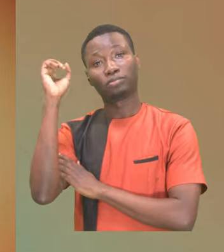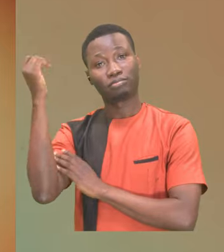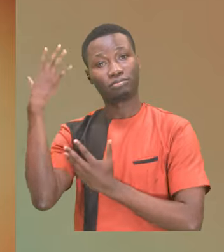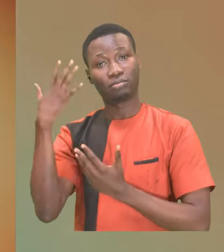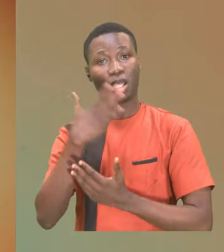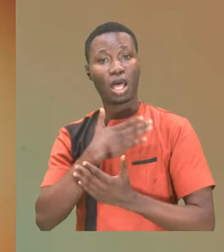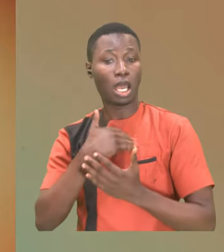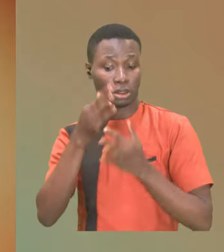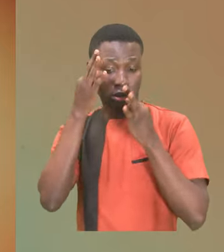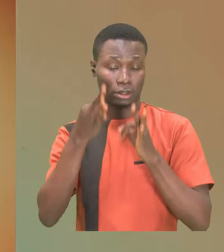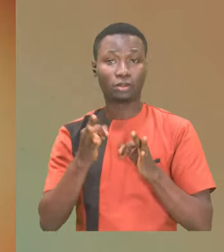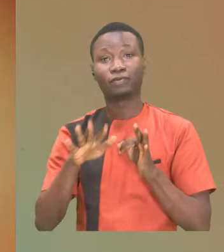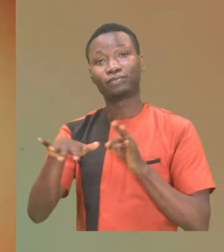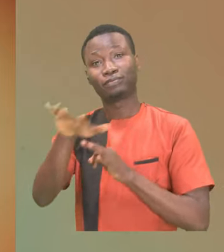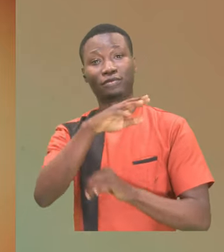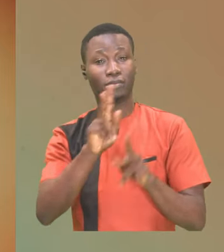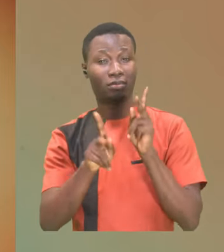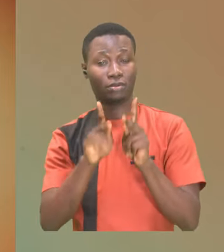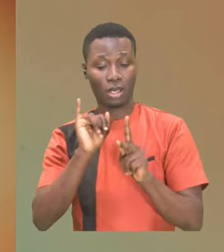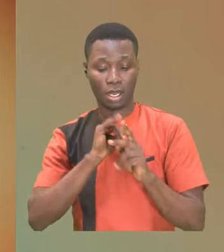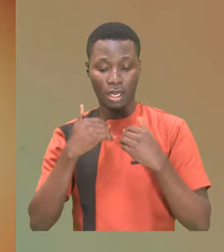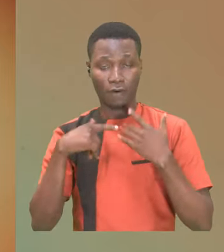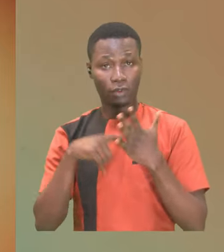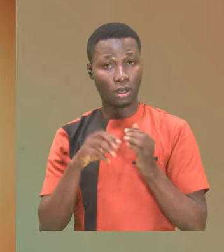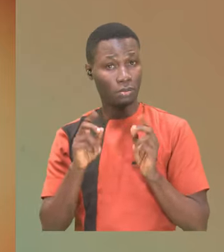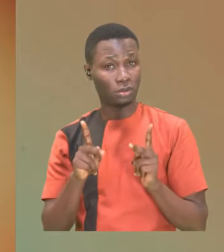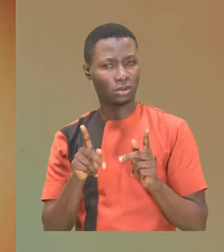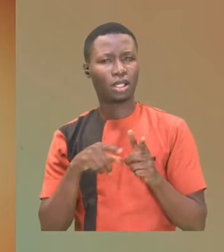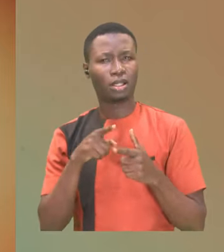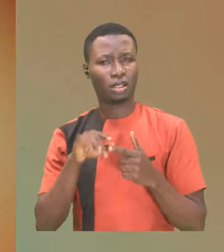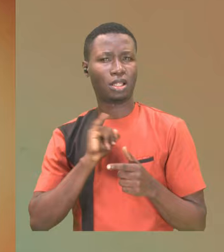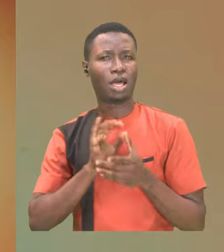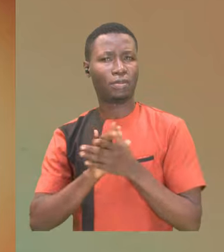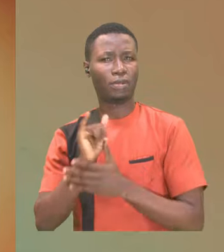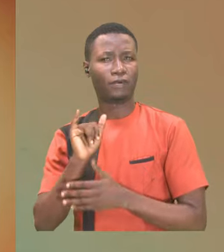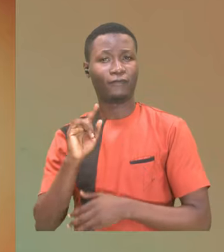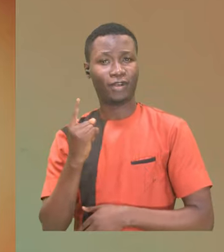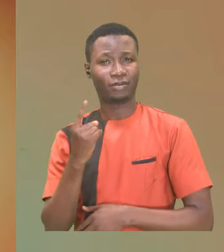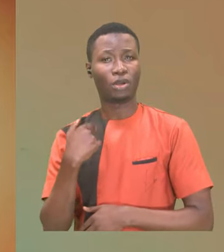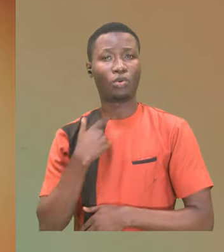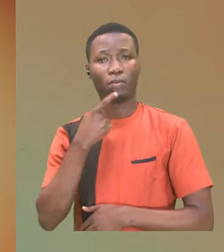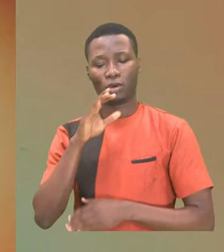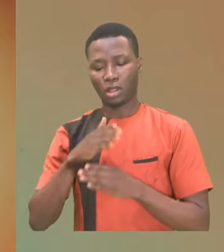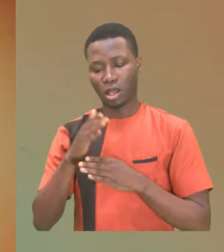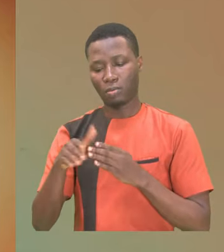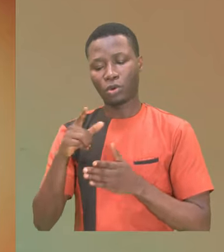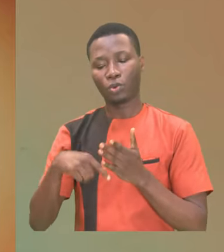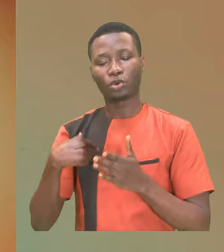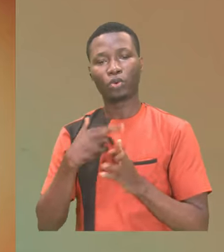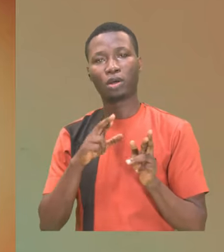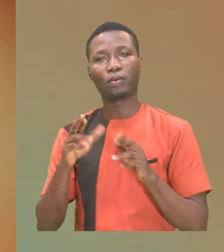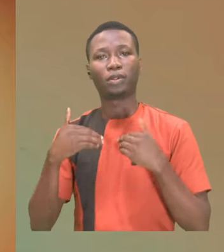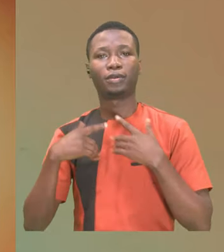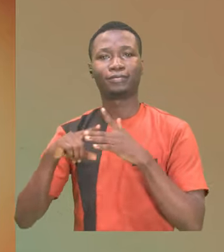and the will of the people, I am given the opportunity, then I believe that first we must complete what we have